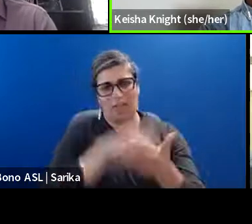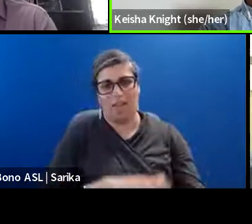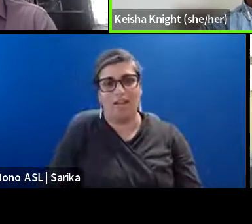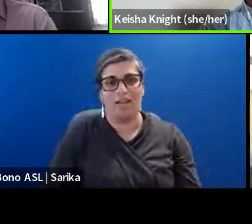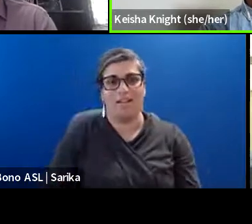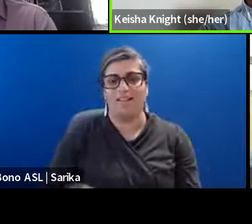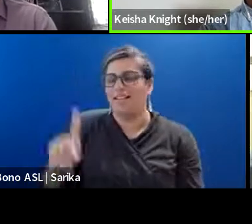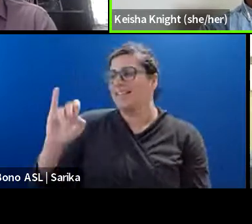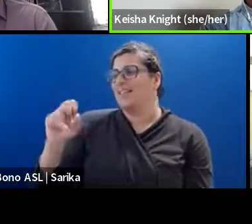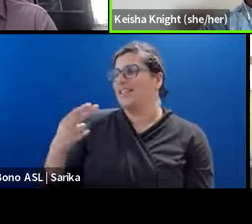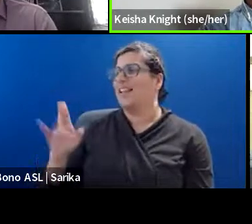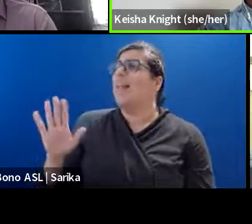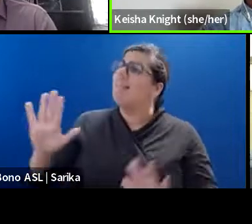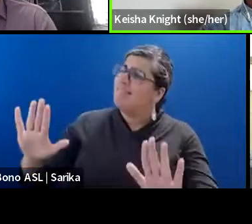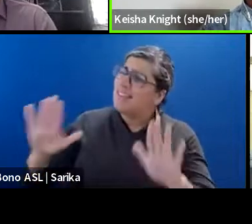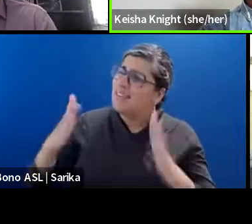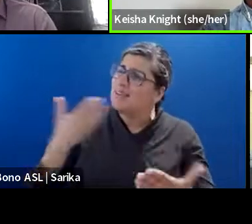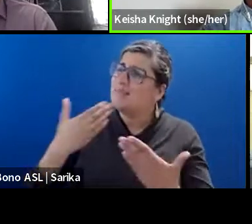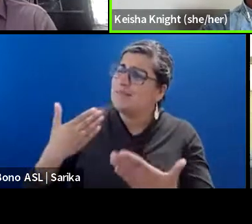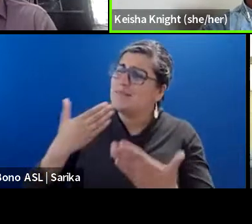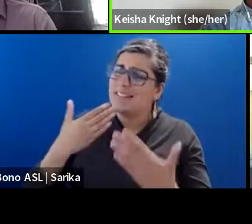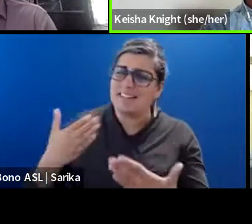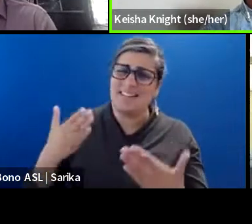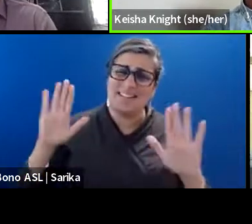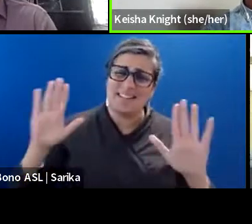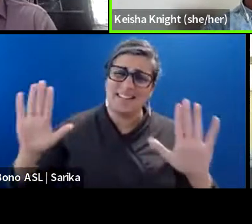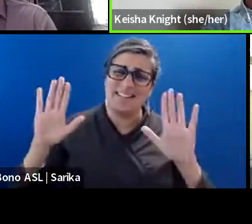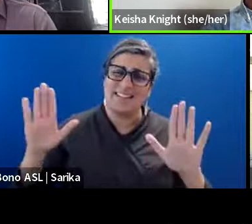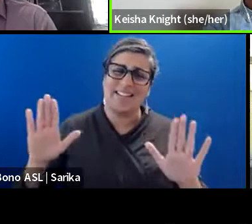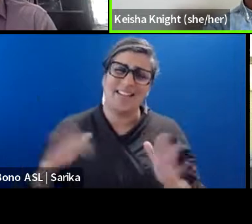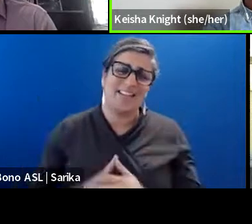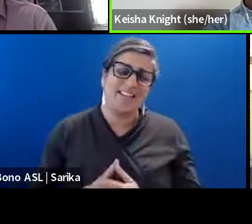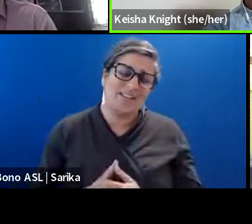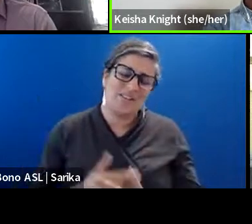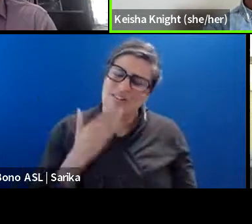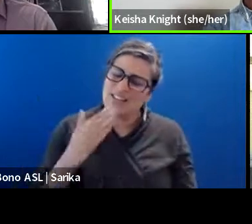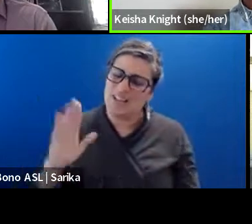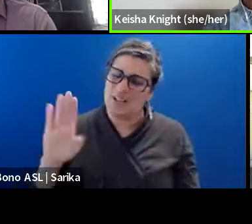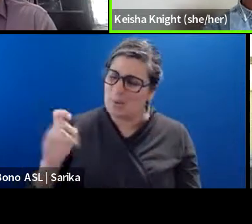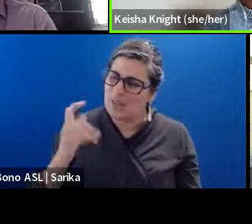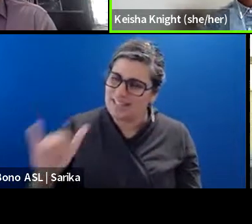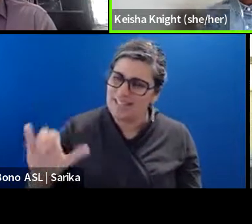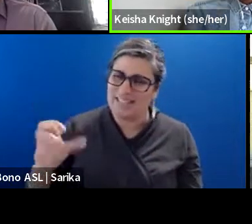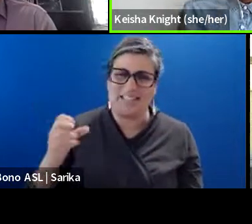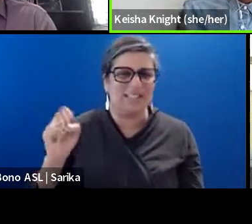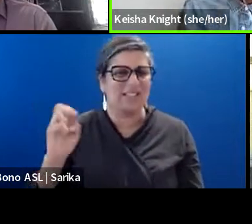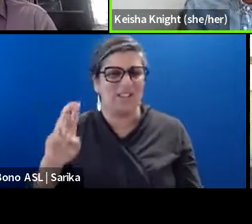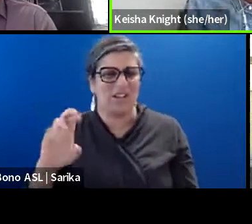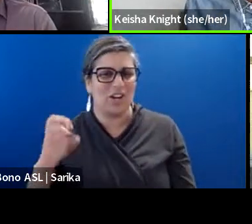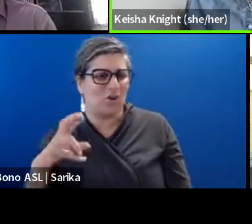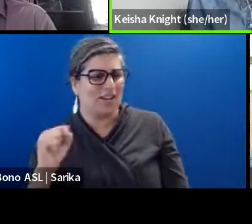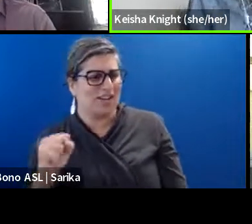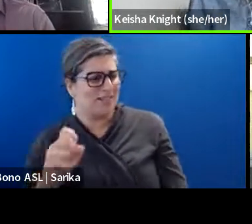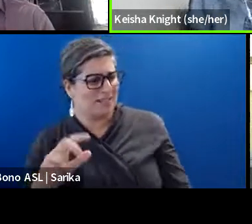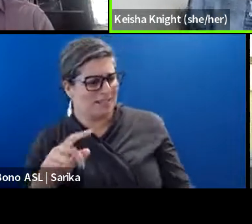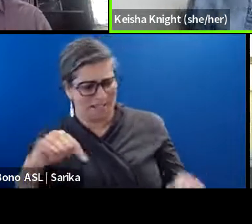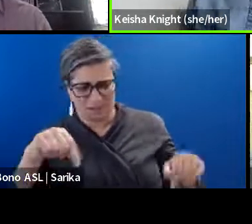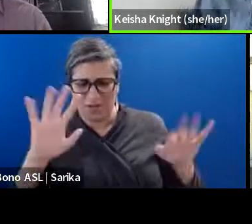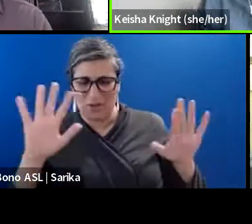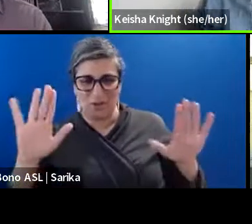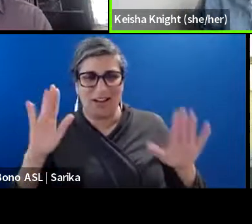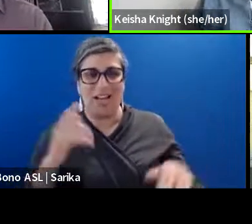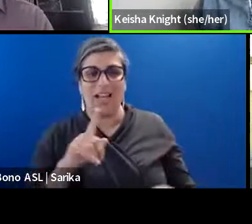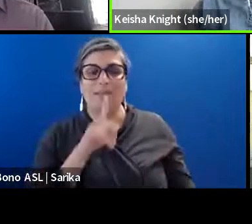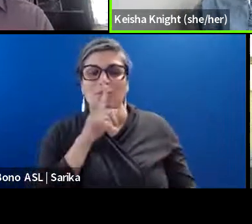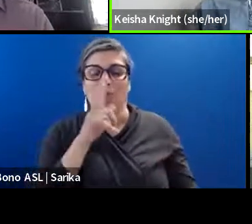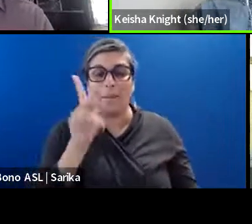Wonderful. Thank you. Thank you everyone so much, Betsy, Cesar, Chris, this has been great. I'm sure that people will be watching you